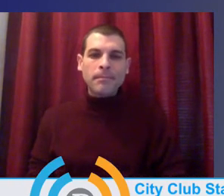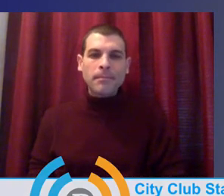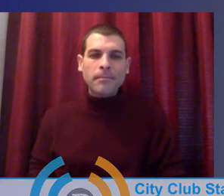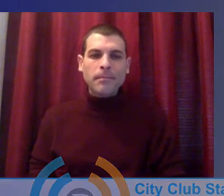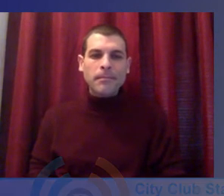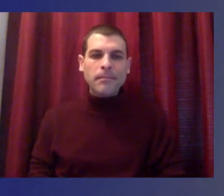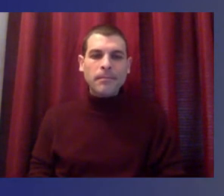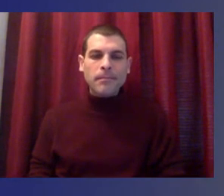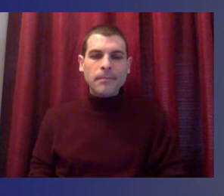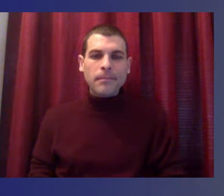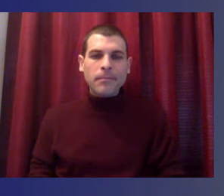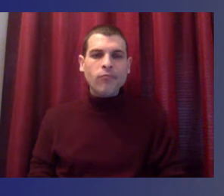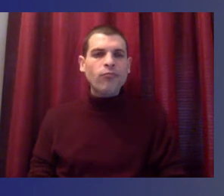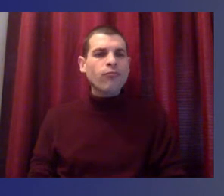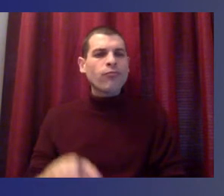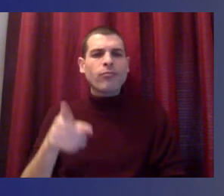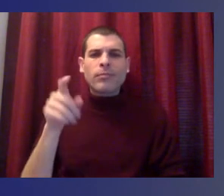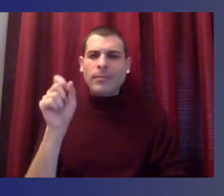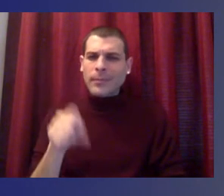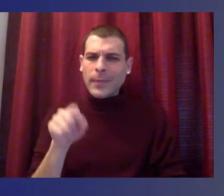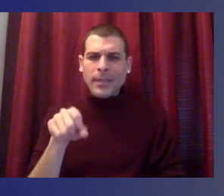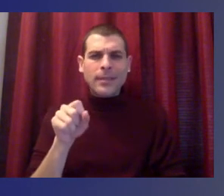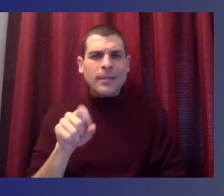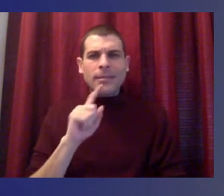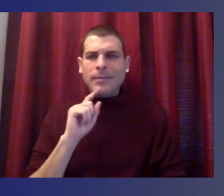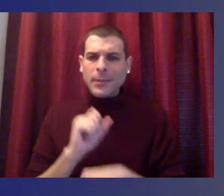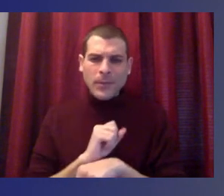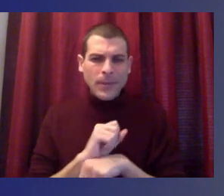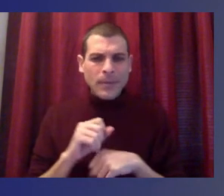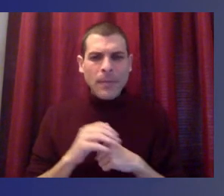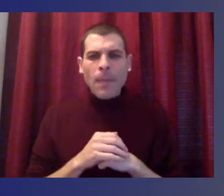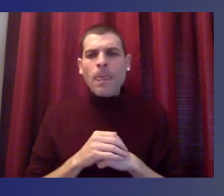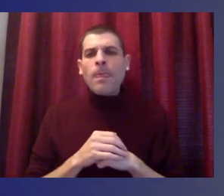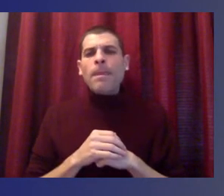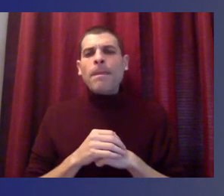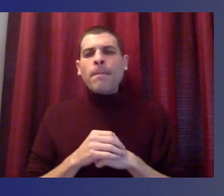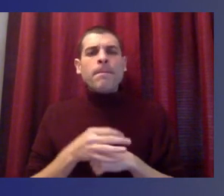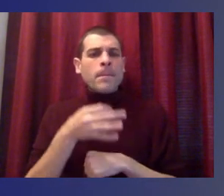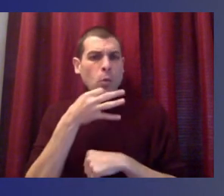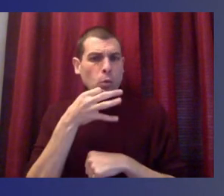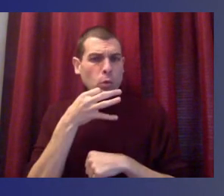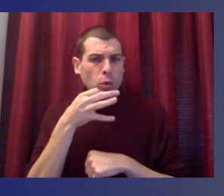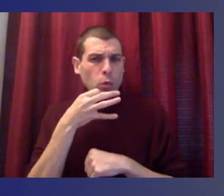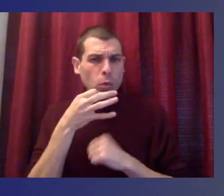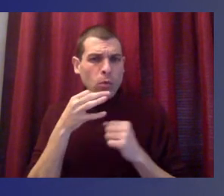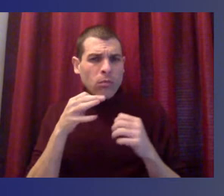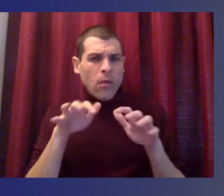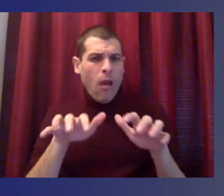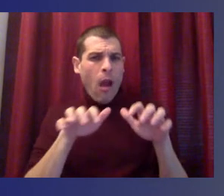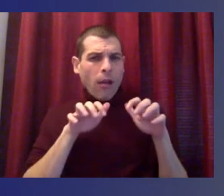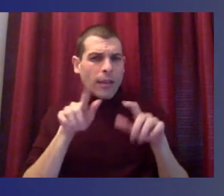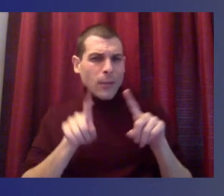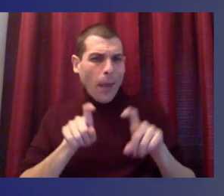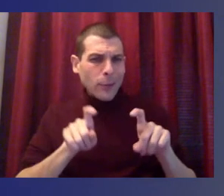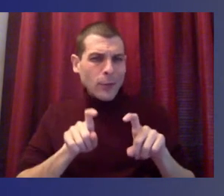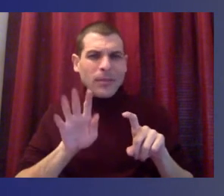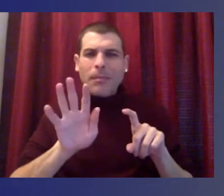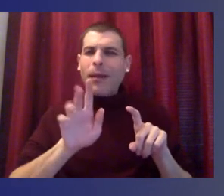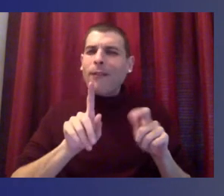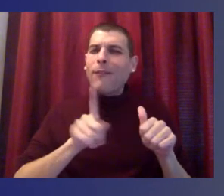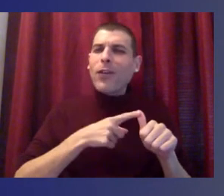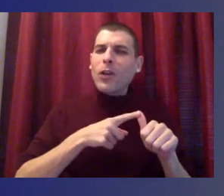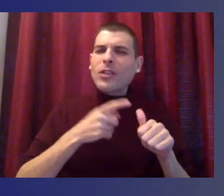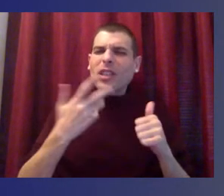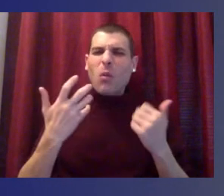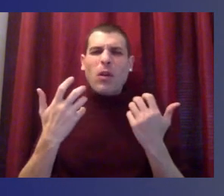Absolutely. Uh, let's switch gears before we go to audience questions and talk about structures. Uh, we, we mentioned